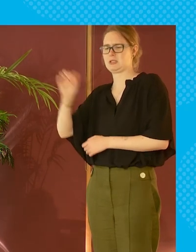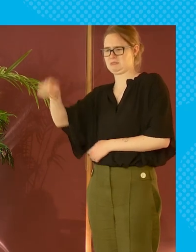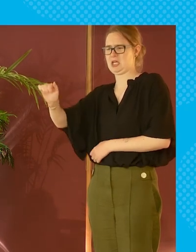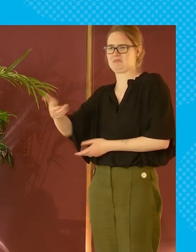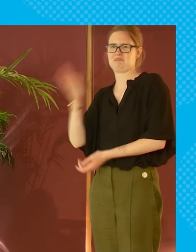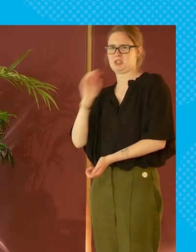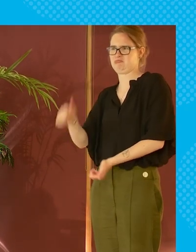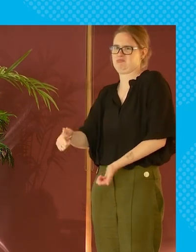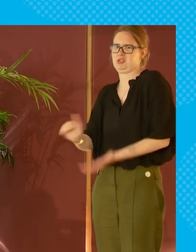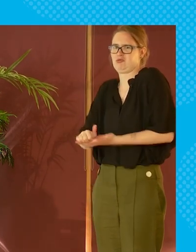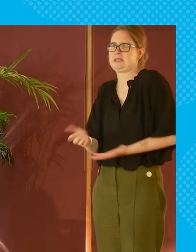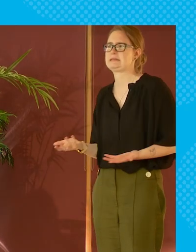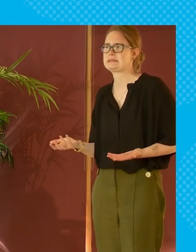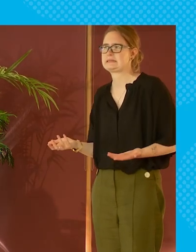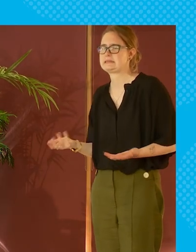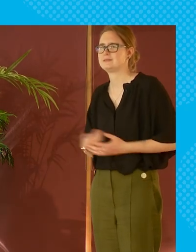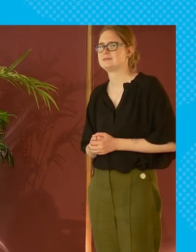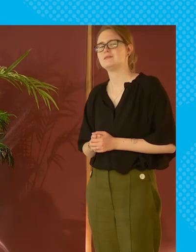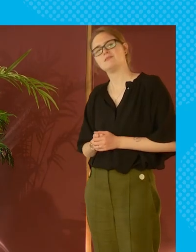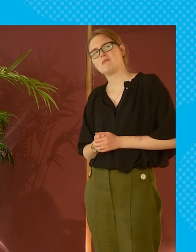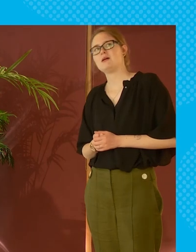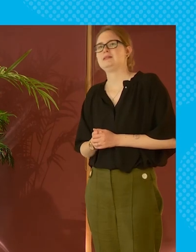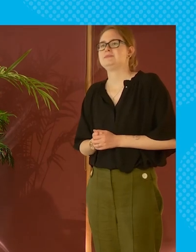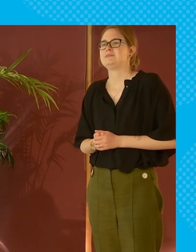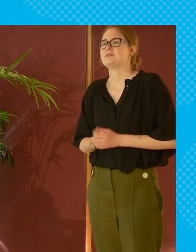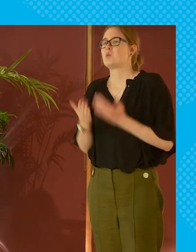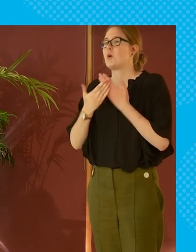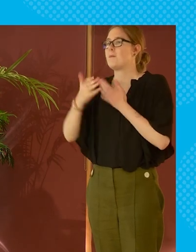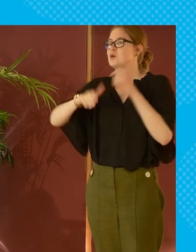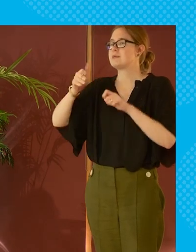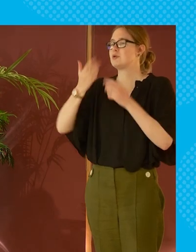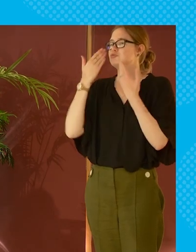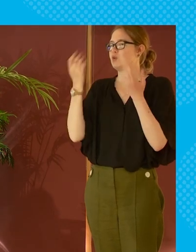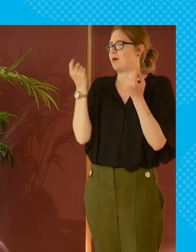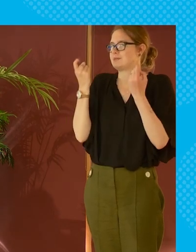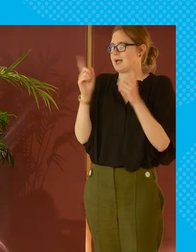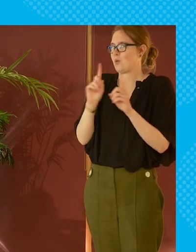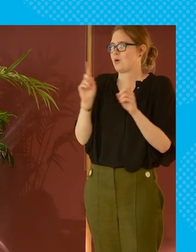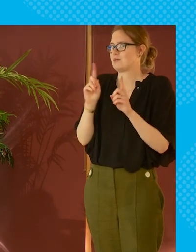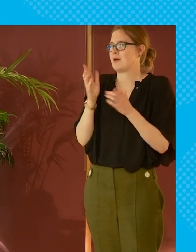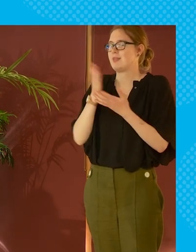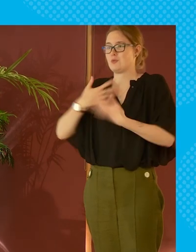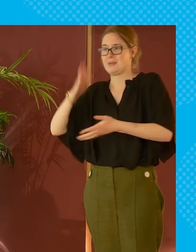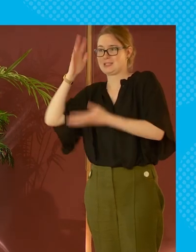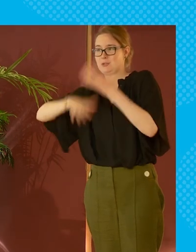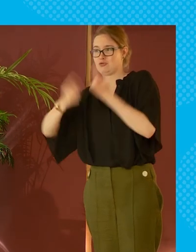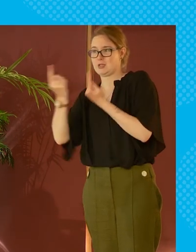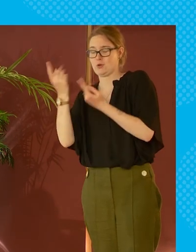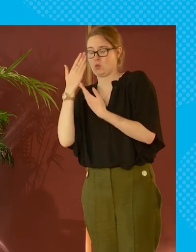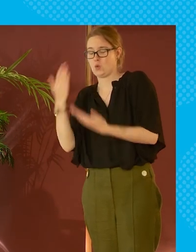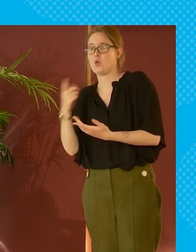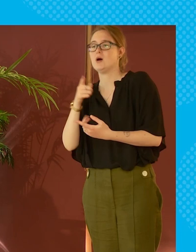question most people are going to go yeah that sounds about right but the the what most people do not understand unless you have